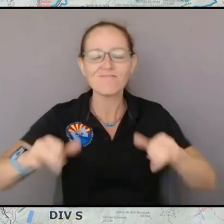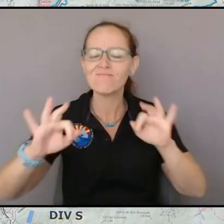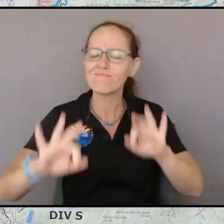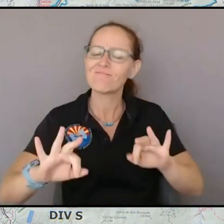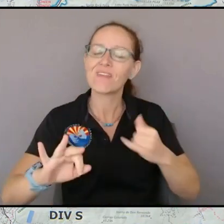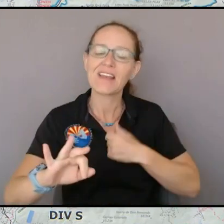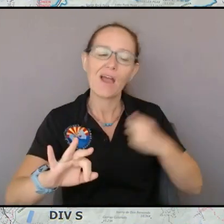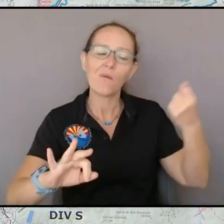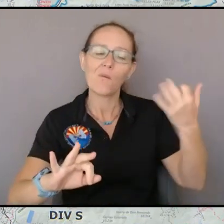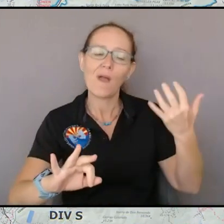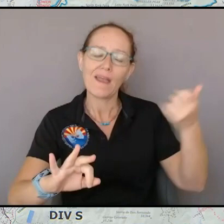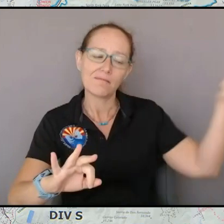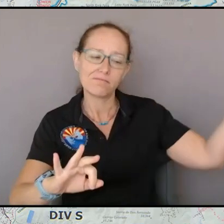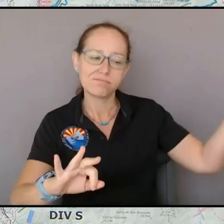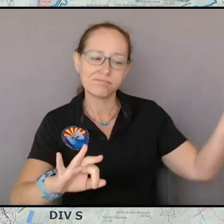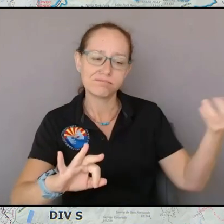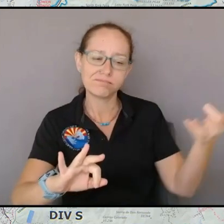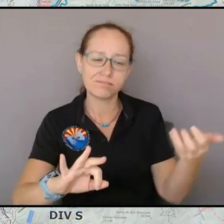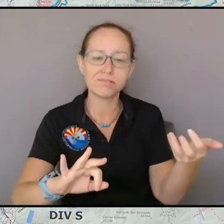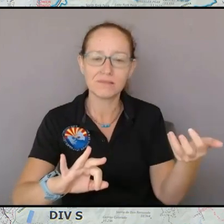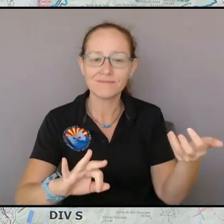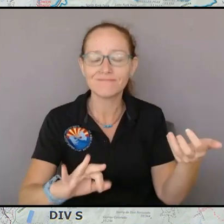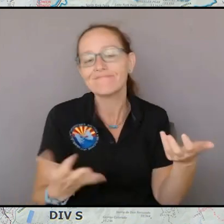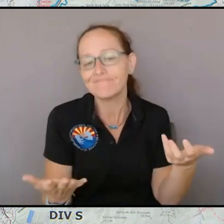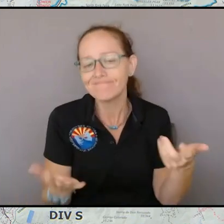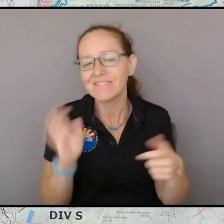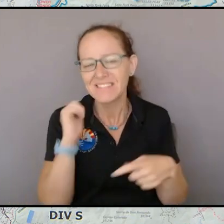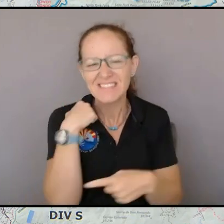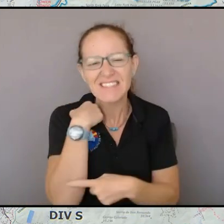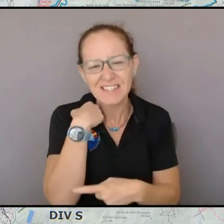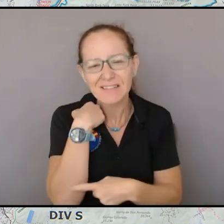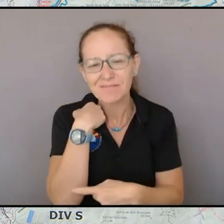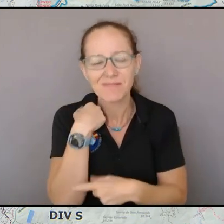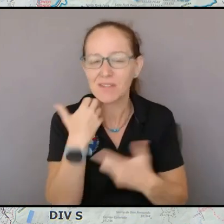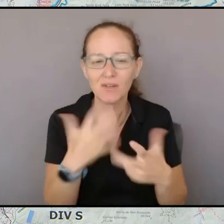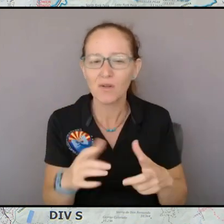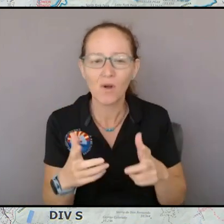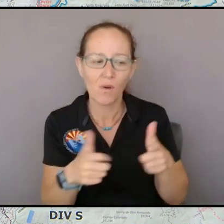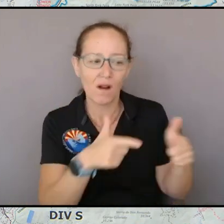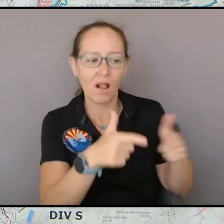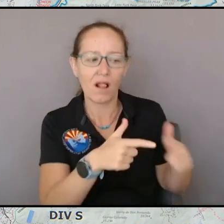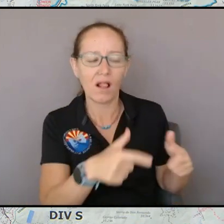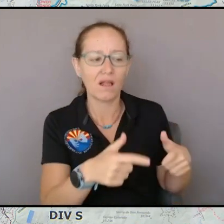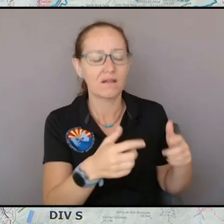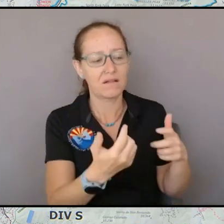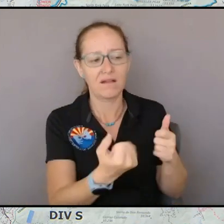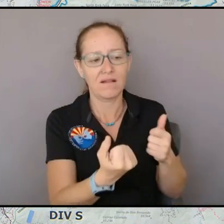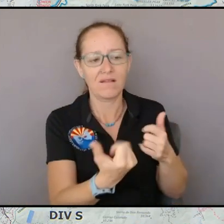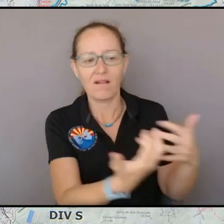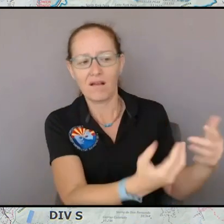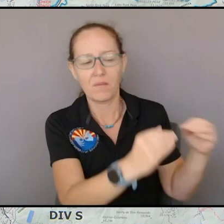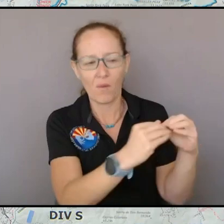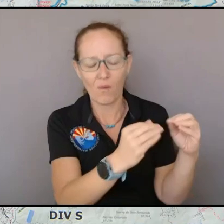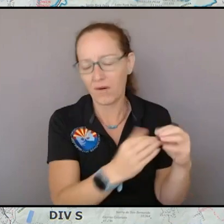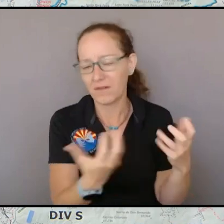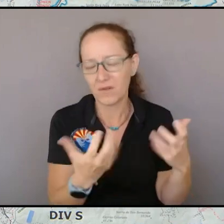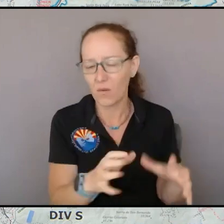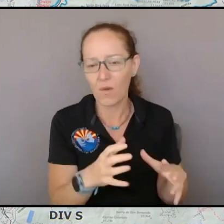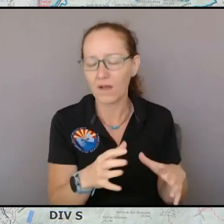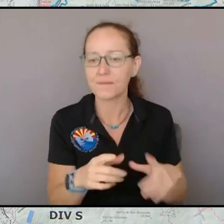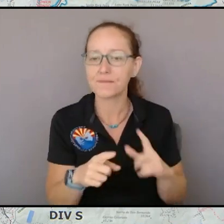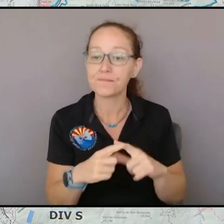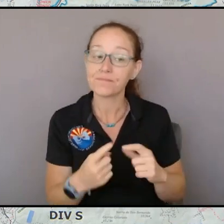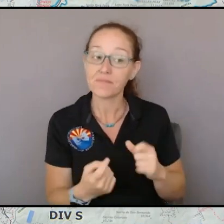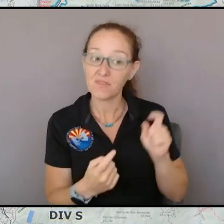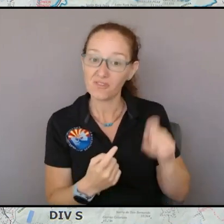you don't want to introduce more fire onto the landscape but you wait for it you know what are the odds are the odds that it's going to hit it on one of those days when only grows a